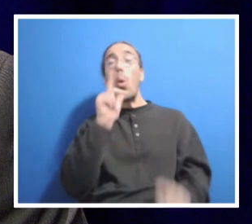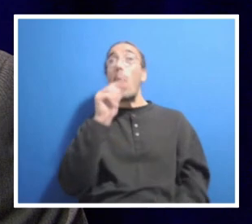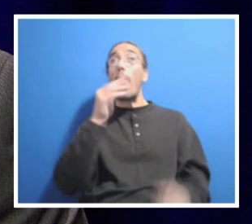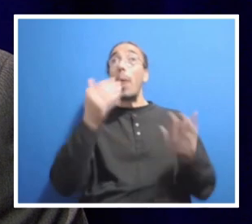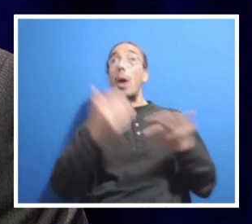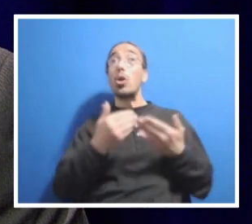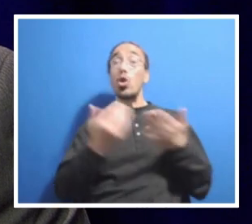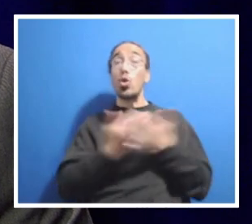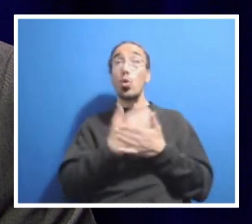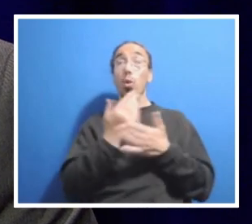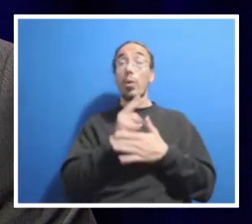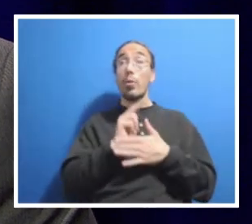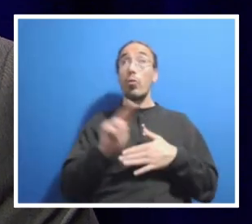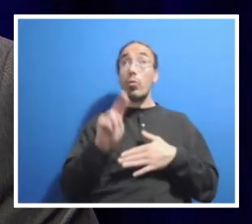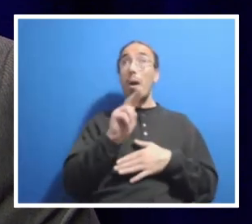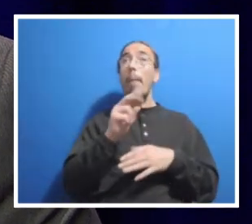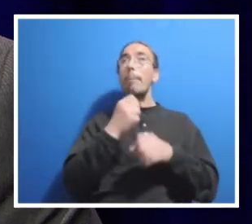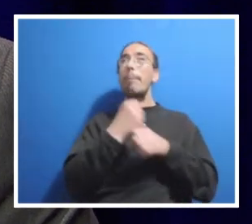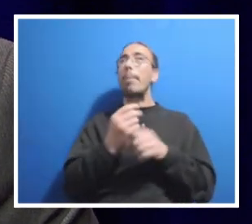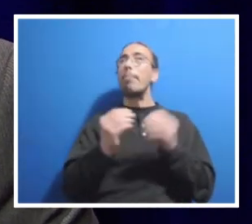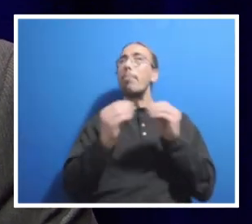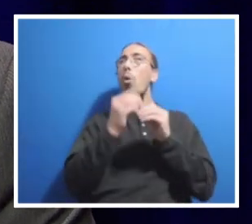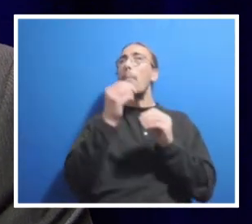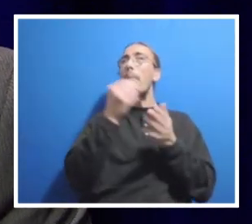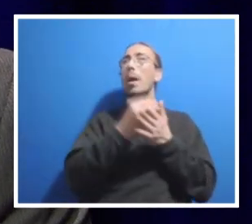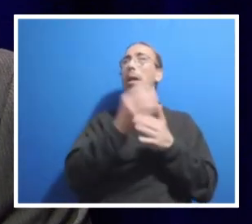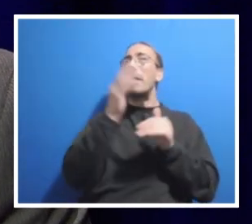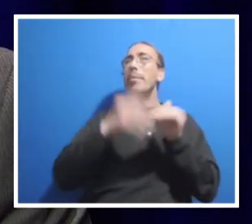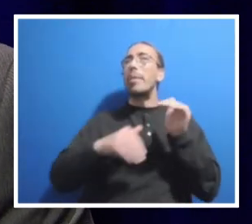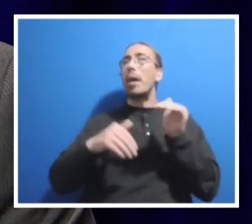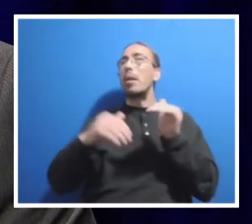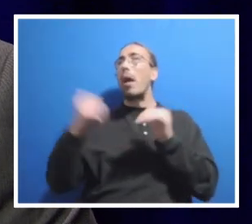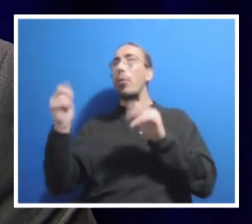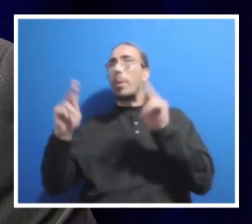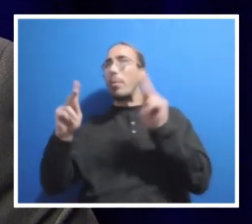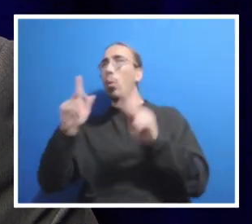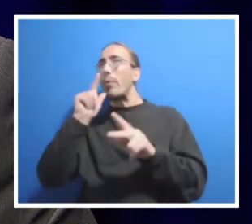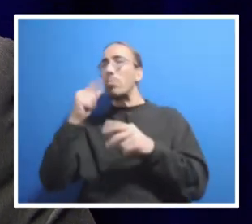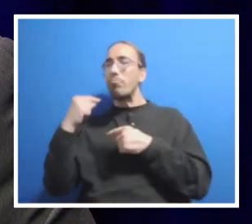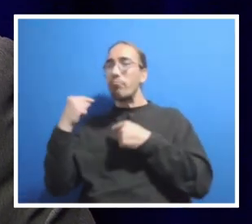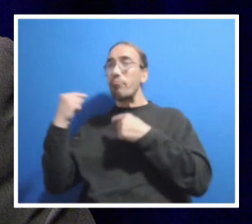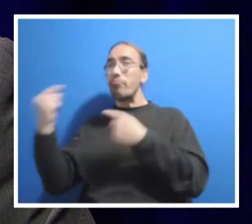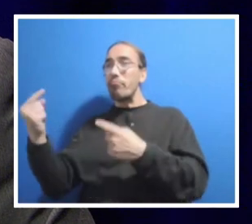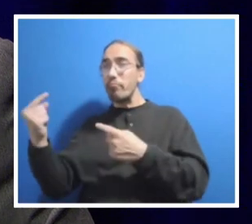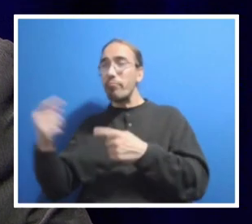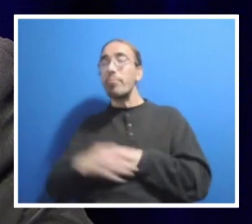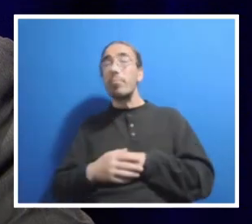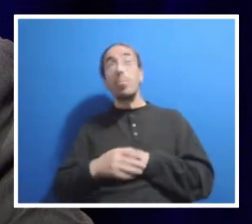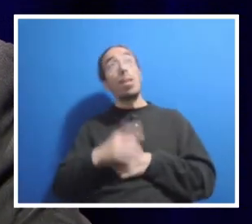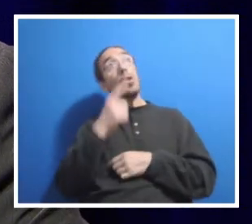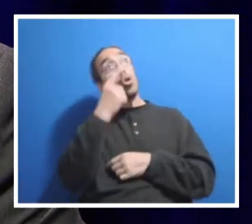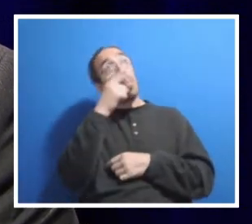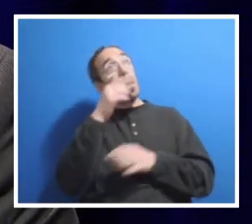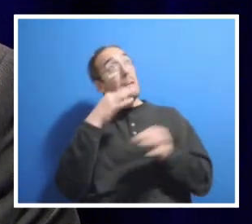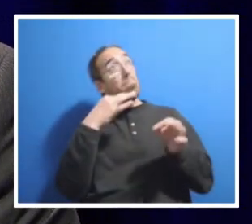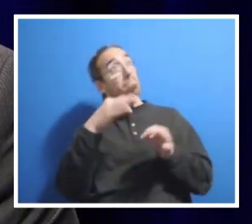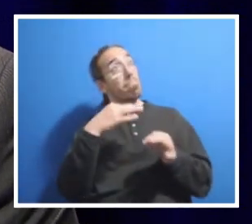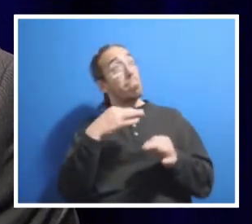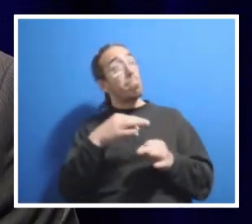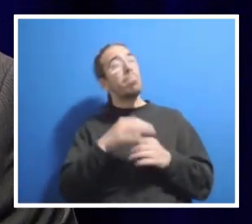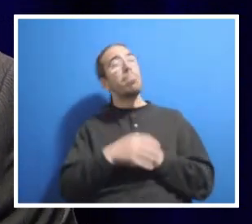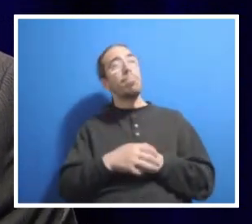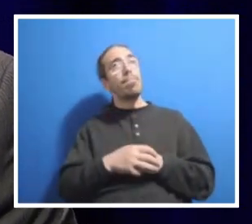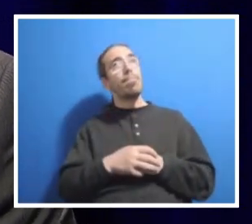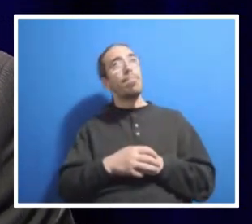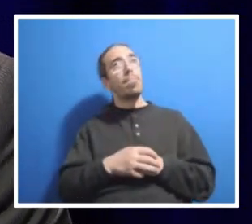university are making more money than people with several years of experience. And if you can explain that and answer if that's going to be